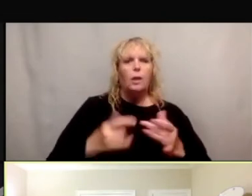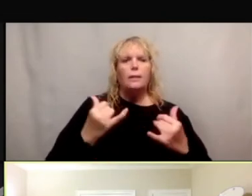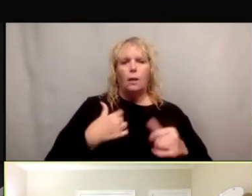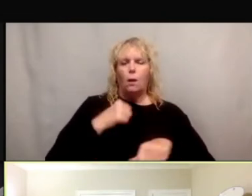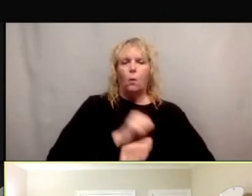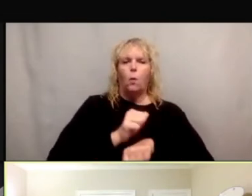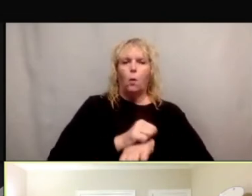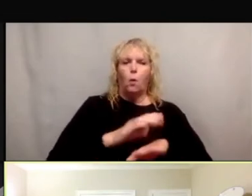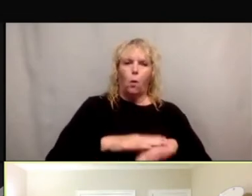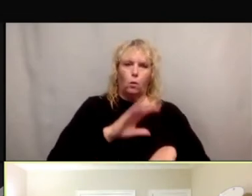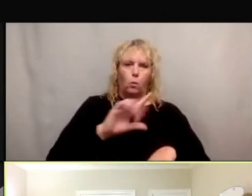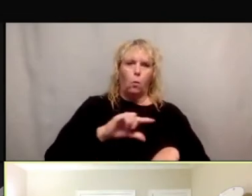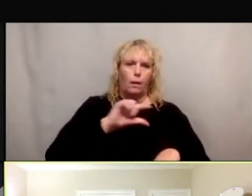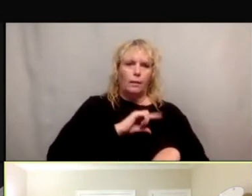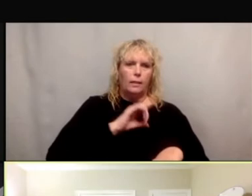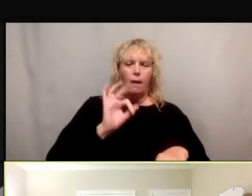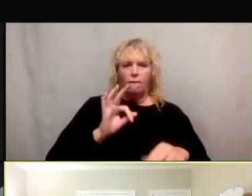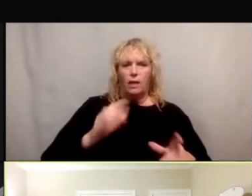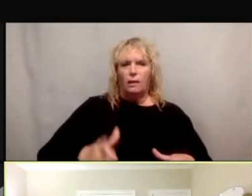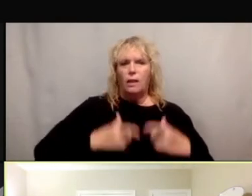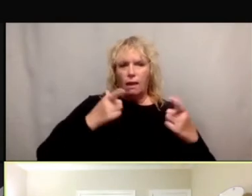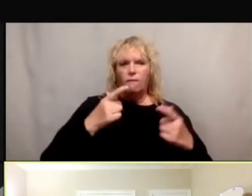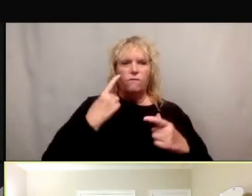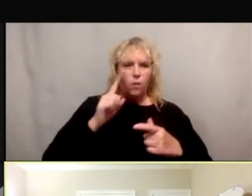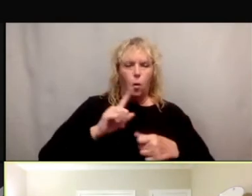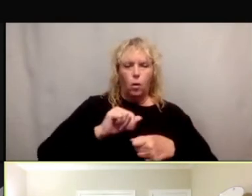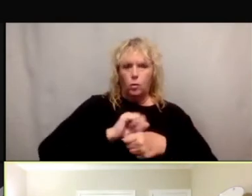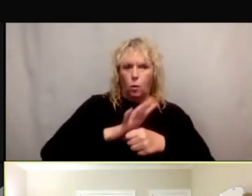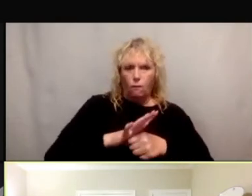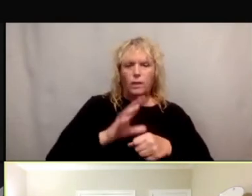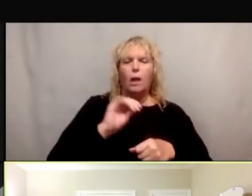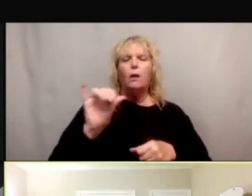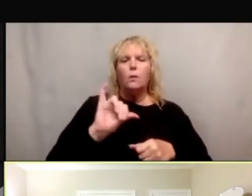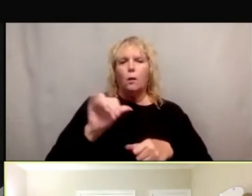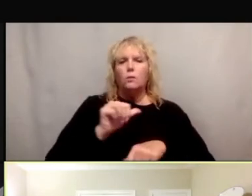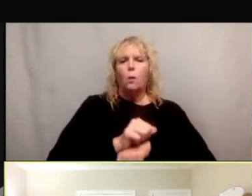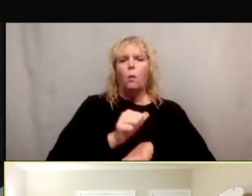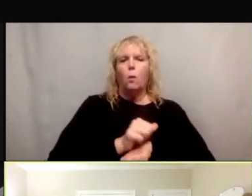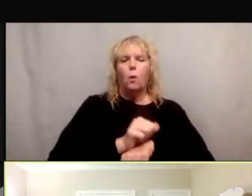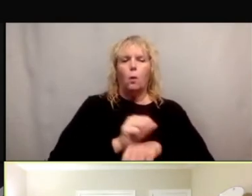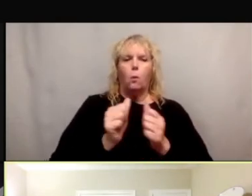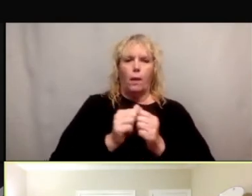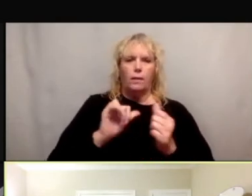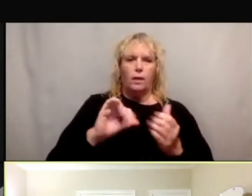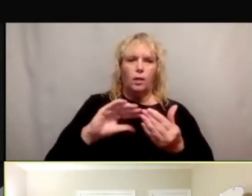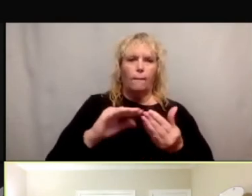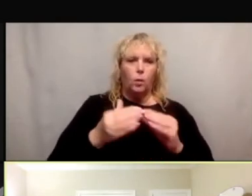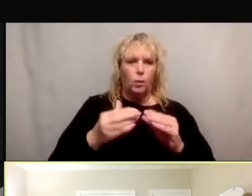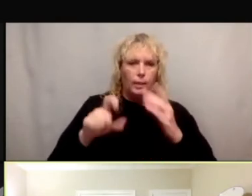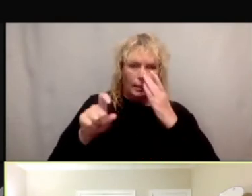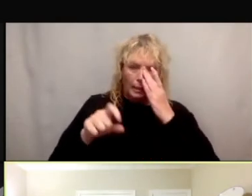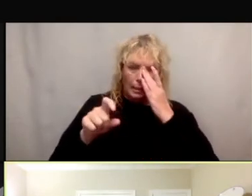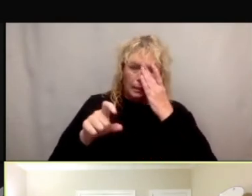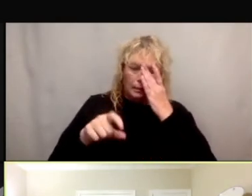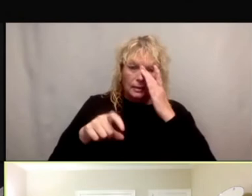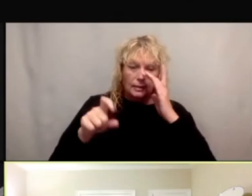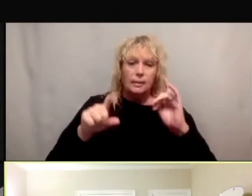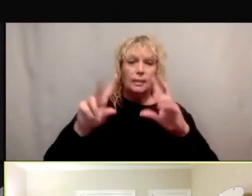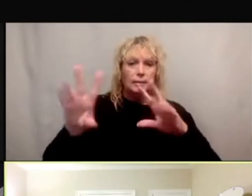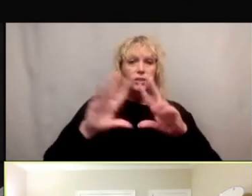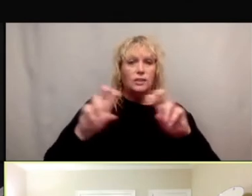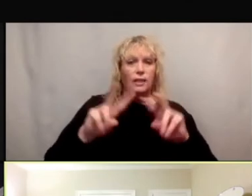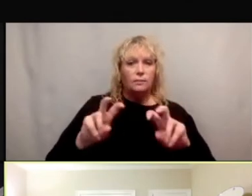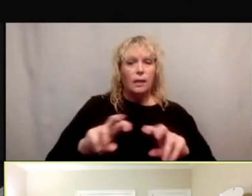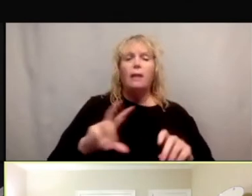physical activity research during COVID-19 and also working on a community needs assessment. And I'm